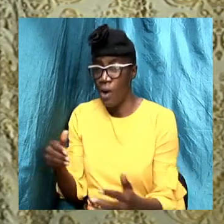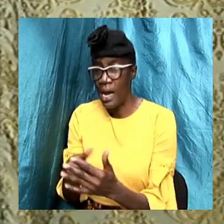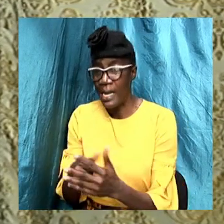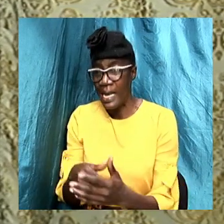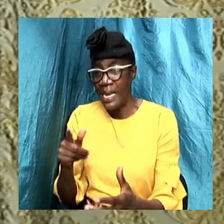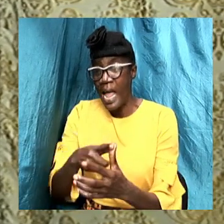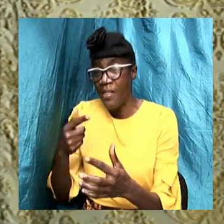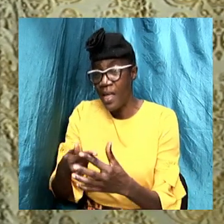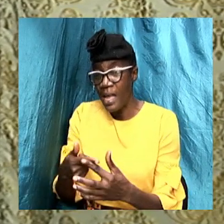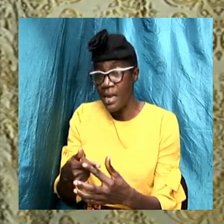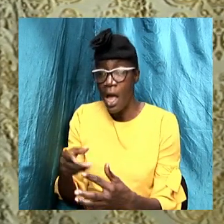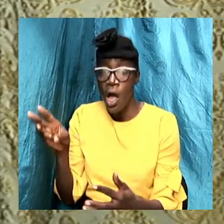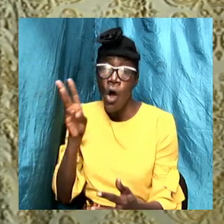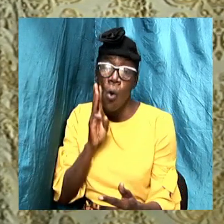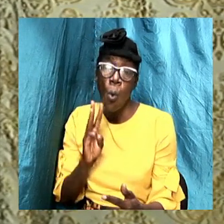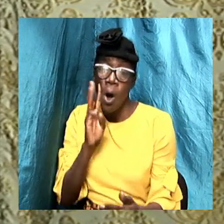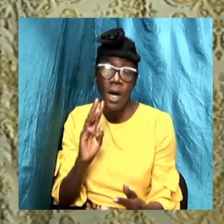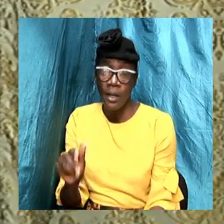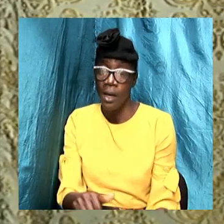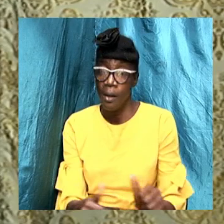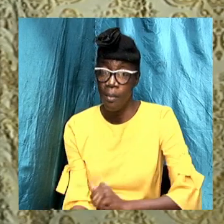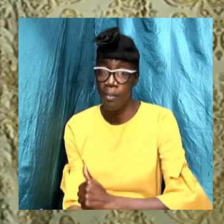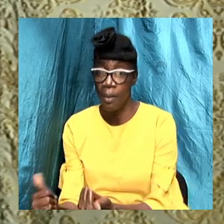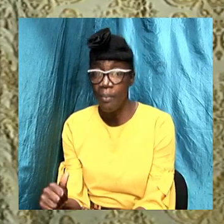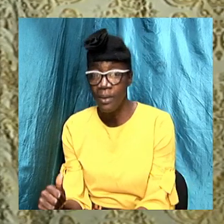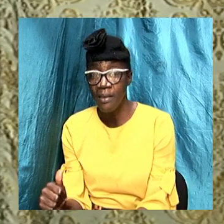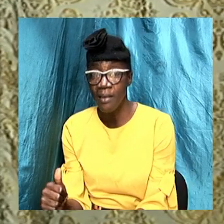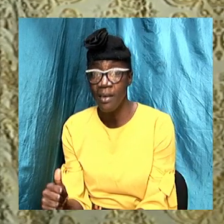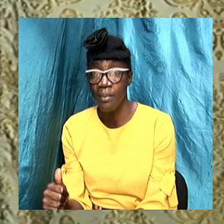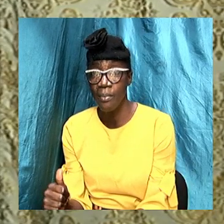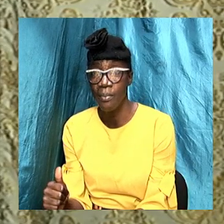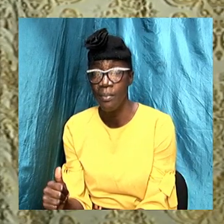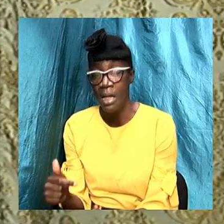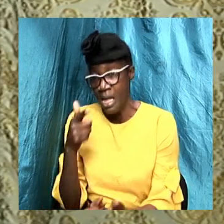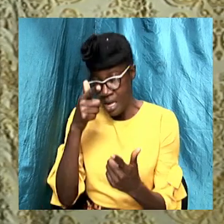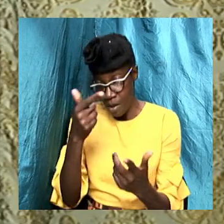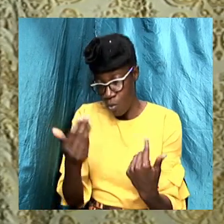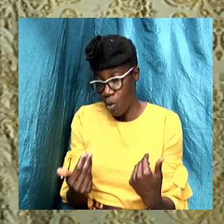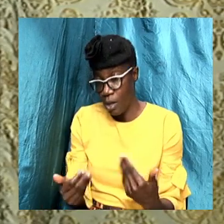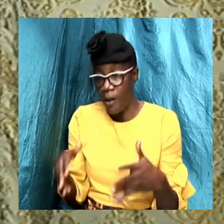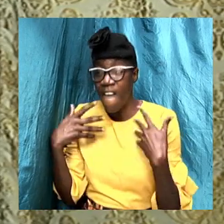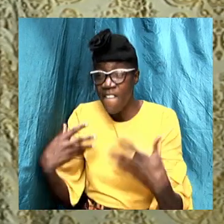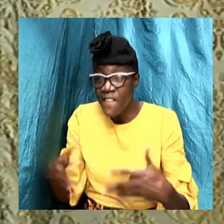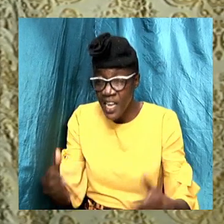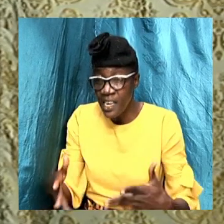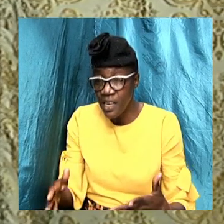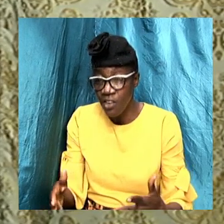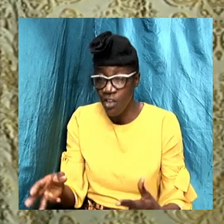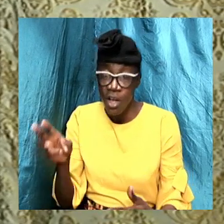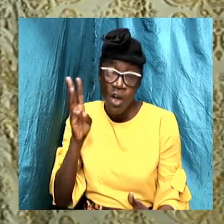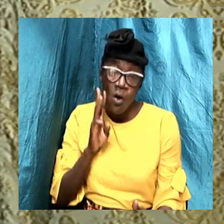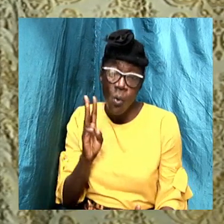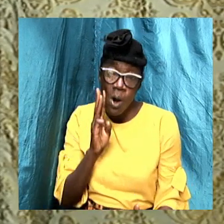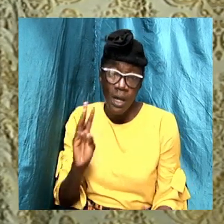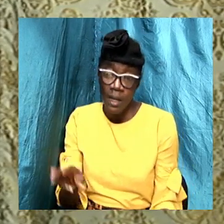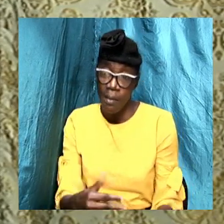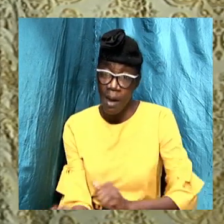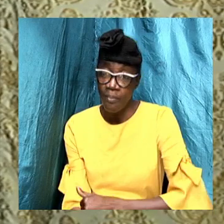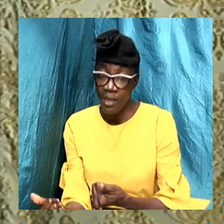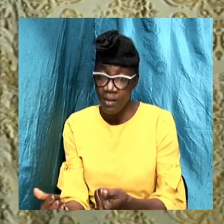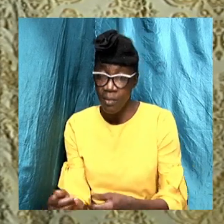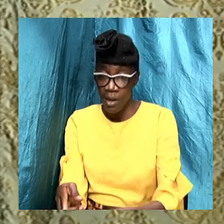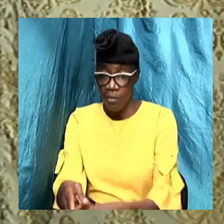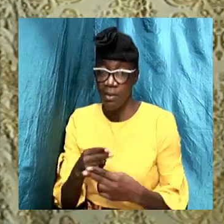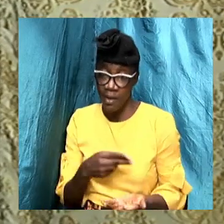water baptism. My hope is that, you know, I would be able to complete water baptism and the infilling of the Holy Ghost tonight.